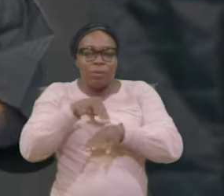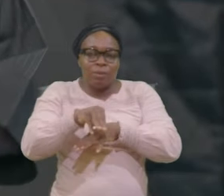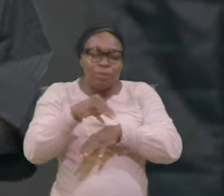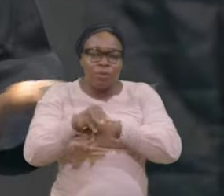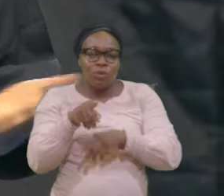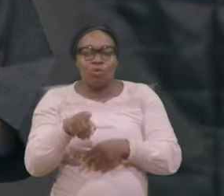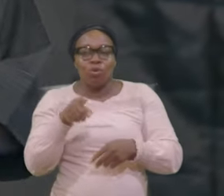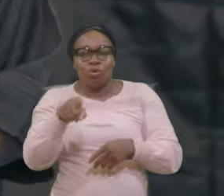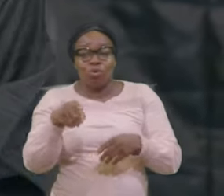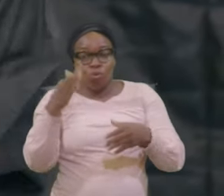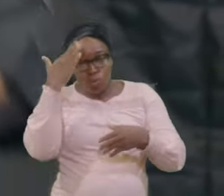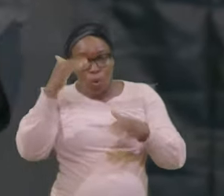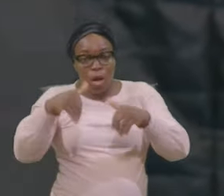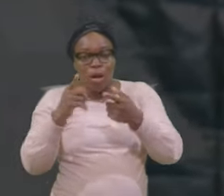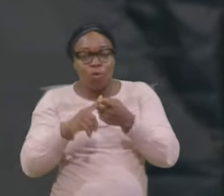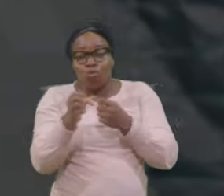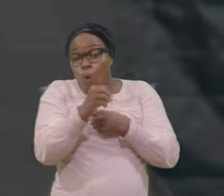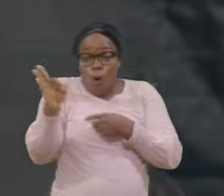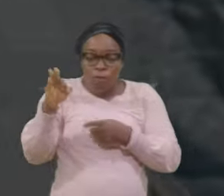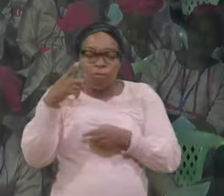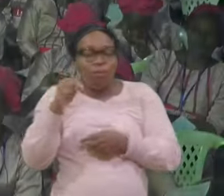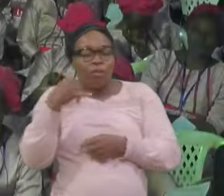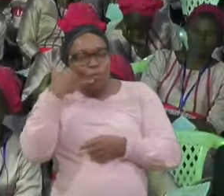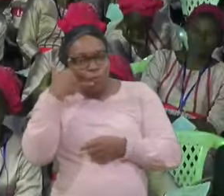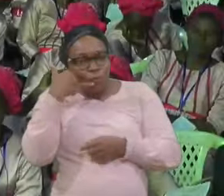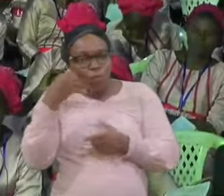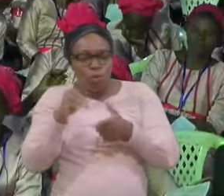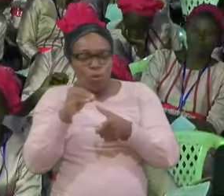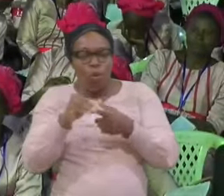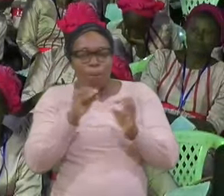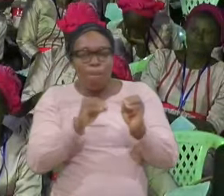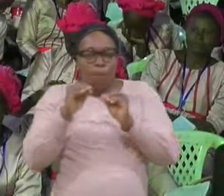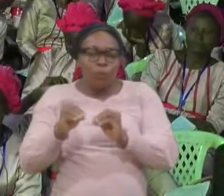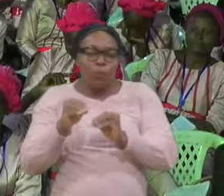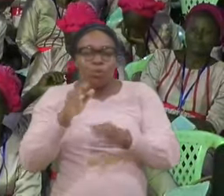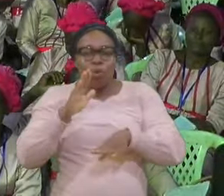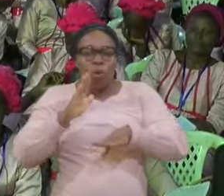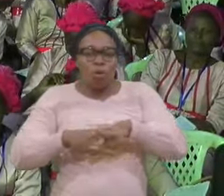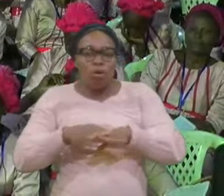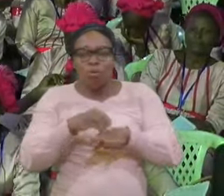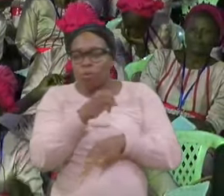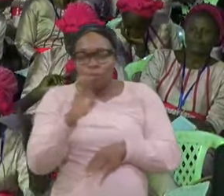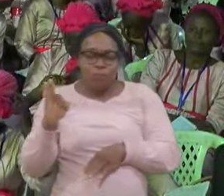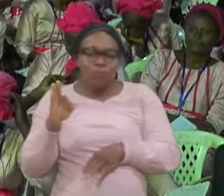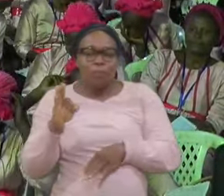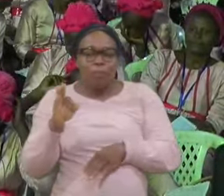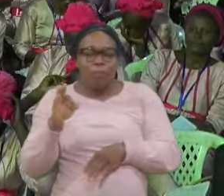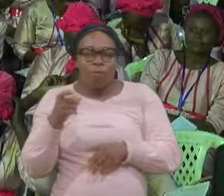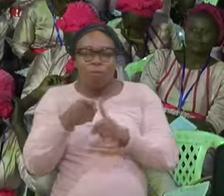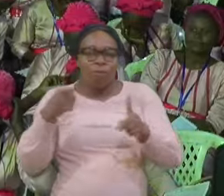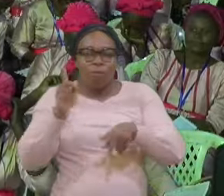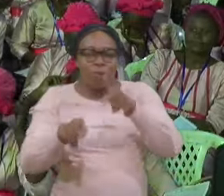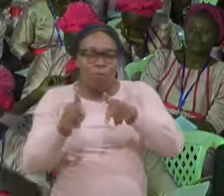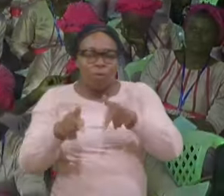Thing And nobody Can reach You And the Boy Went Into this Far Country